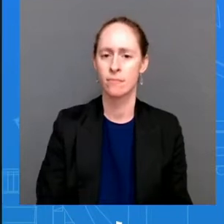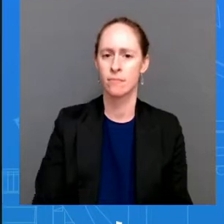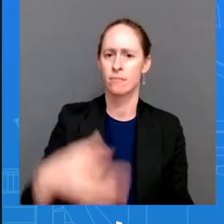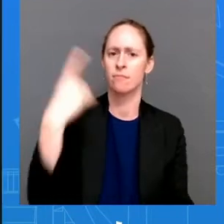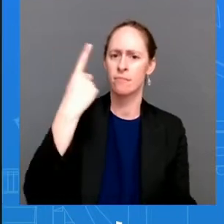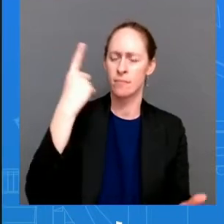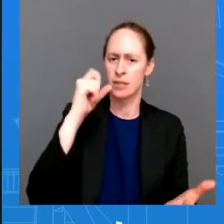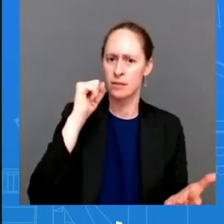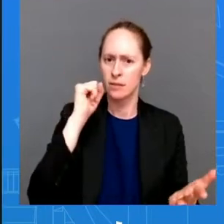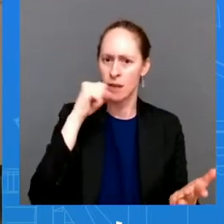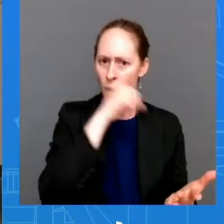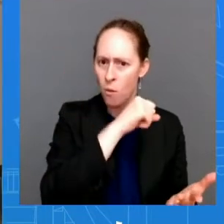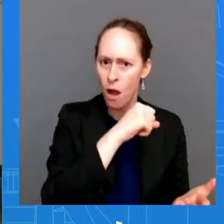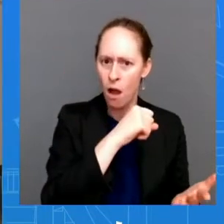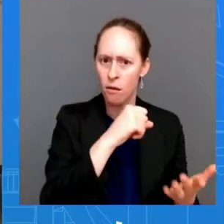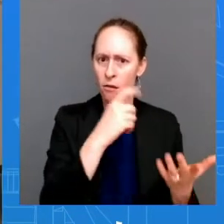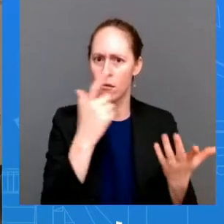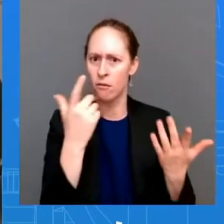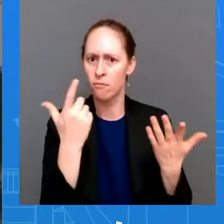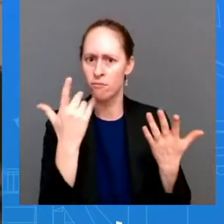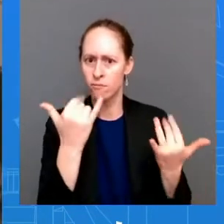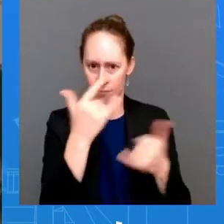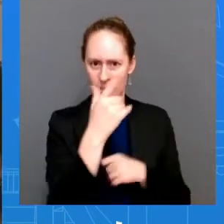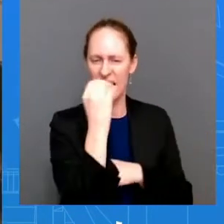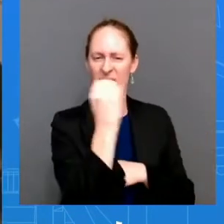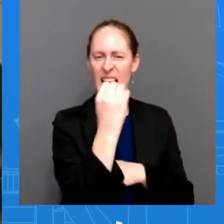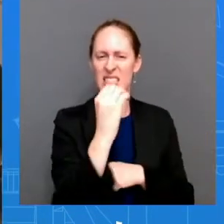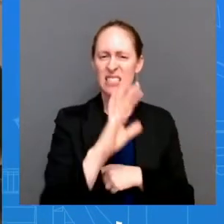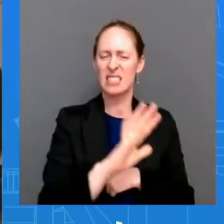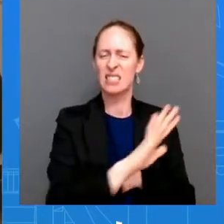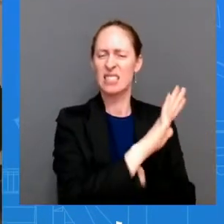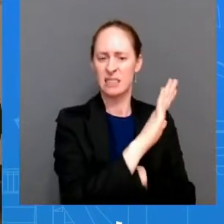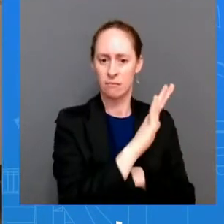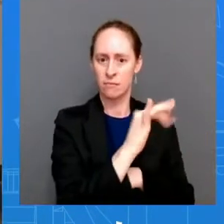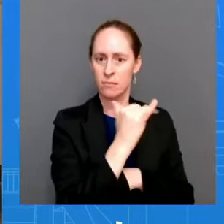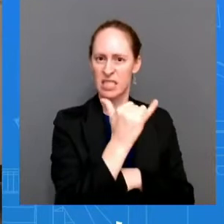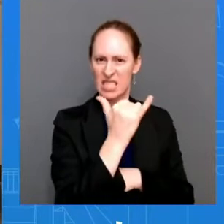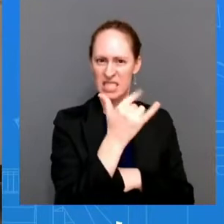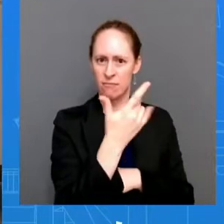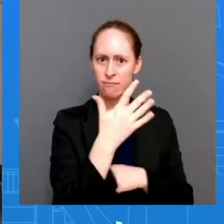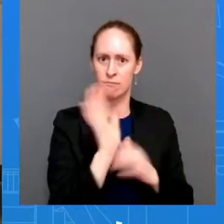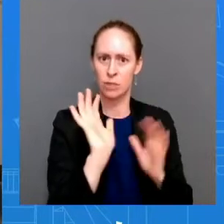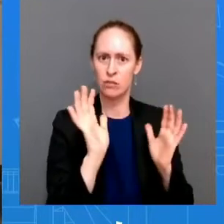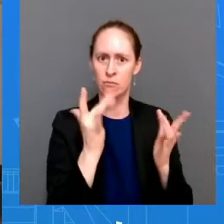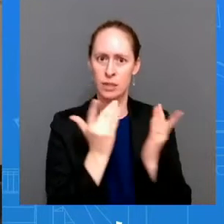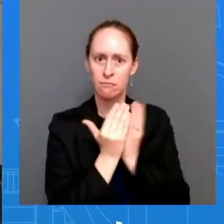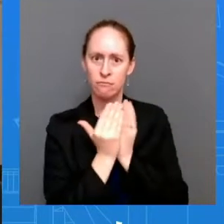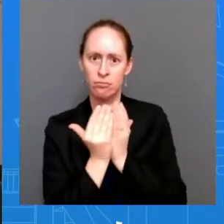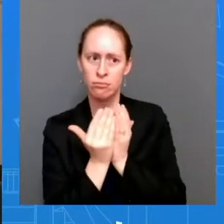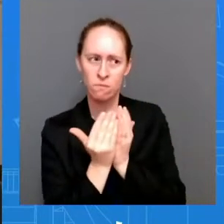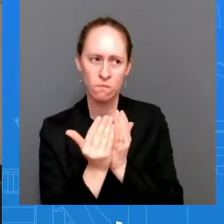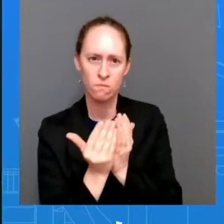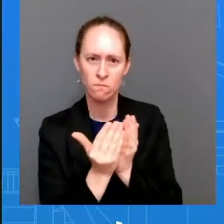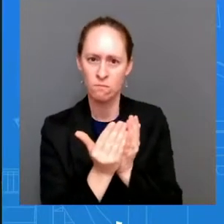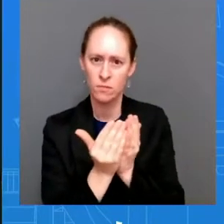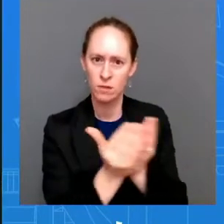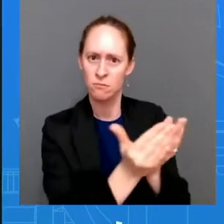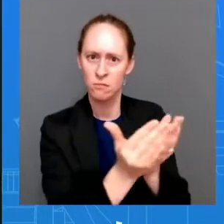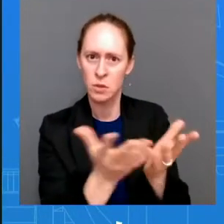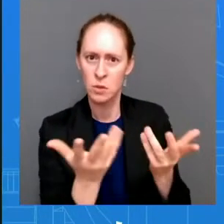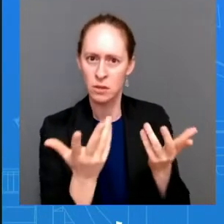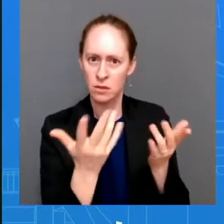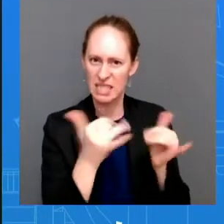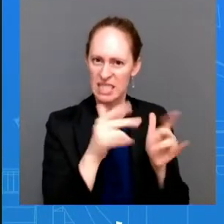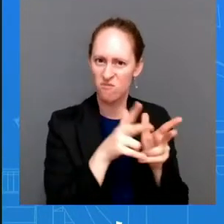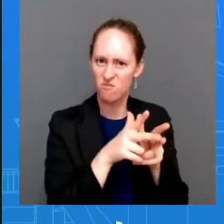would have to get back to you on that can you characterize any communications that you guys have had with the taiwan military as they get ready for these pla drills uh i i don't have